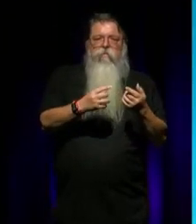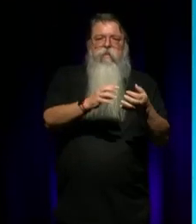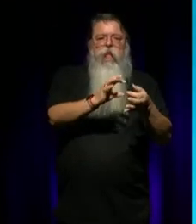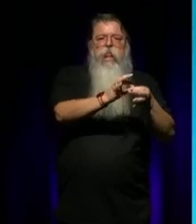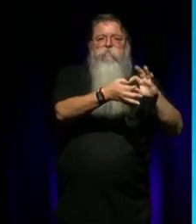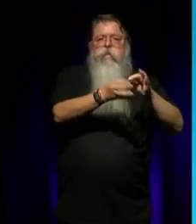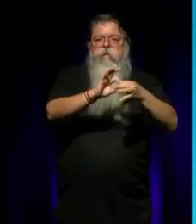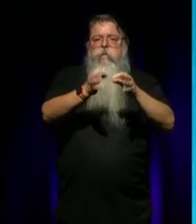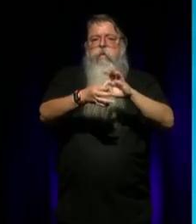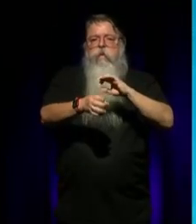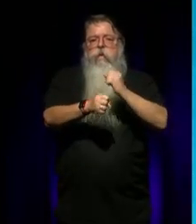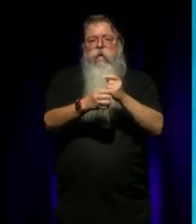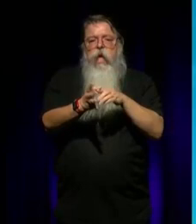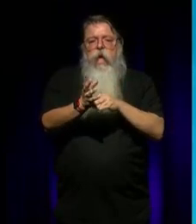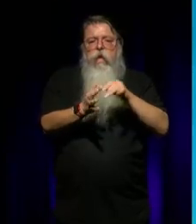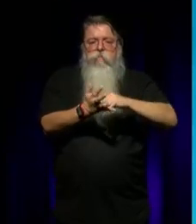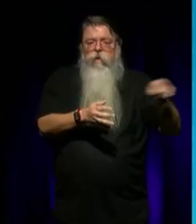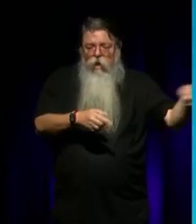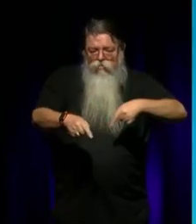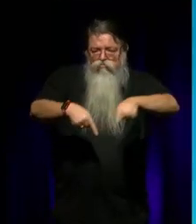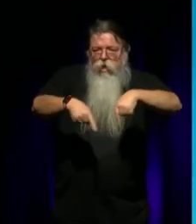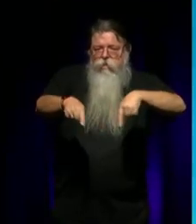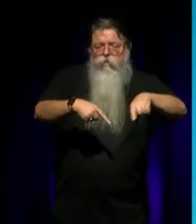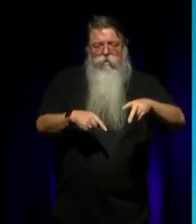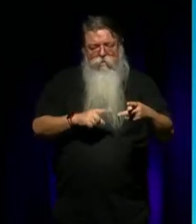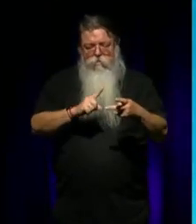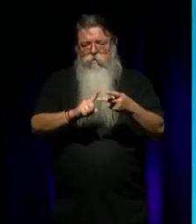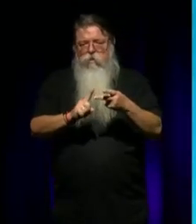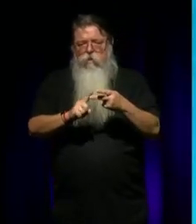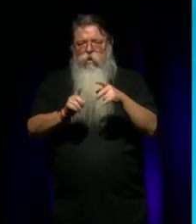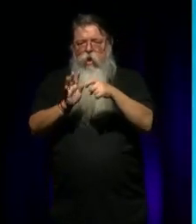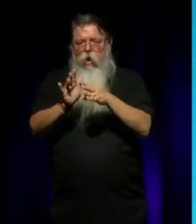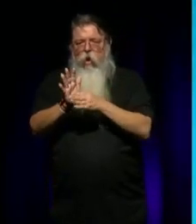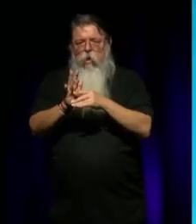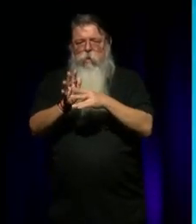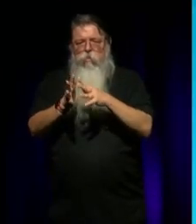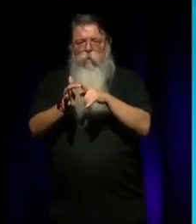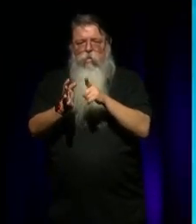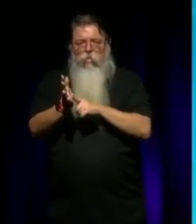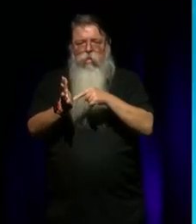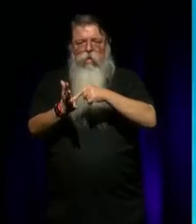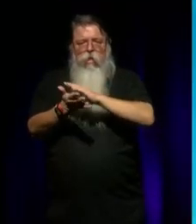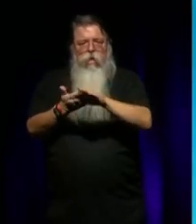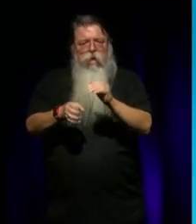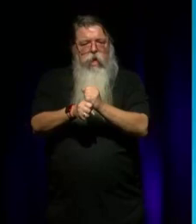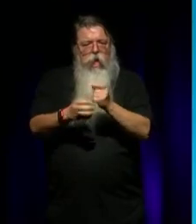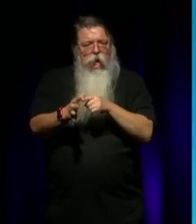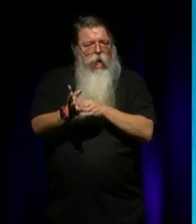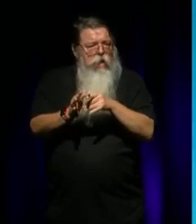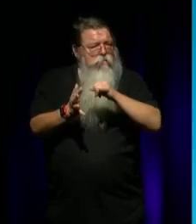the 2000 Olympic Games, and he created a new work for the Gold Coast 2018 Commonwealth Games opening ceremony.